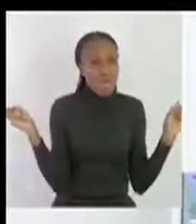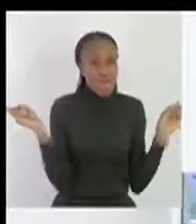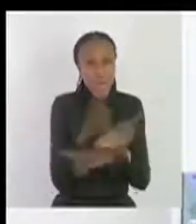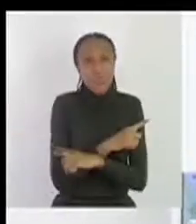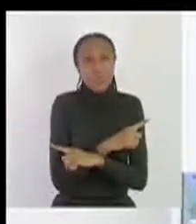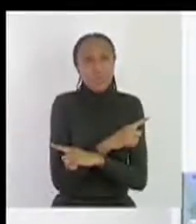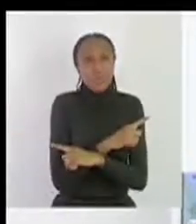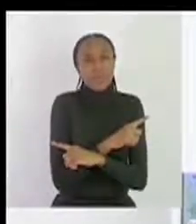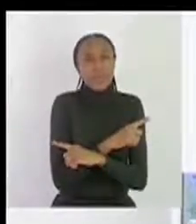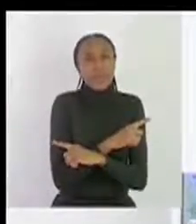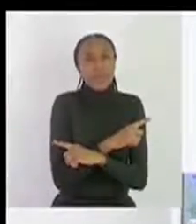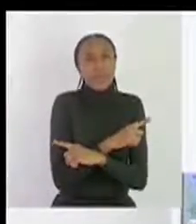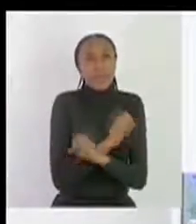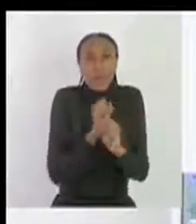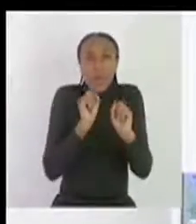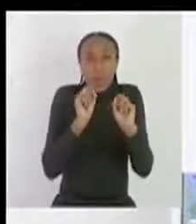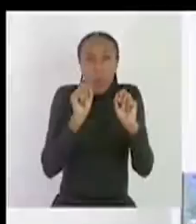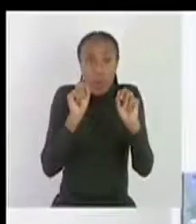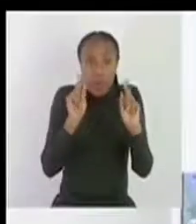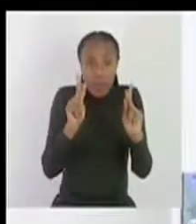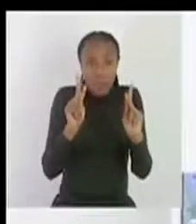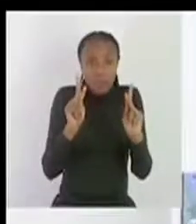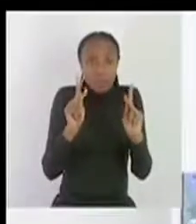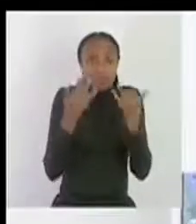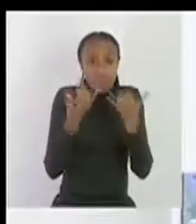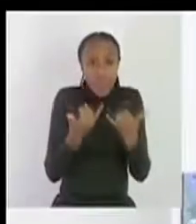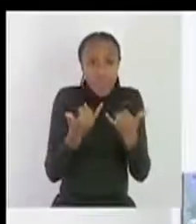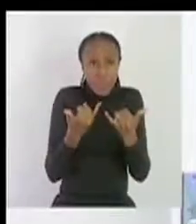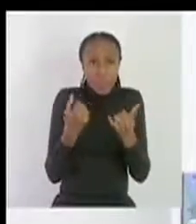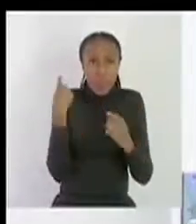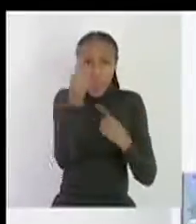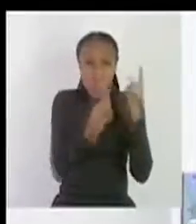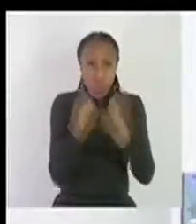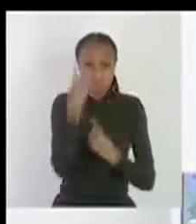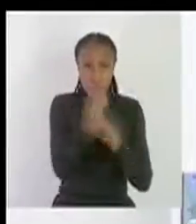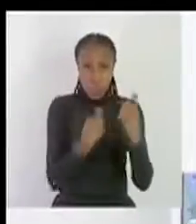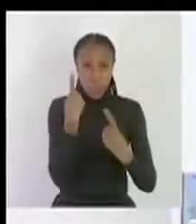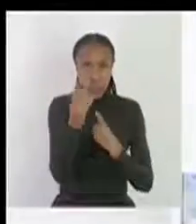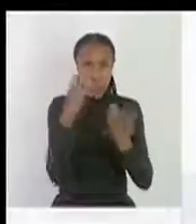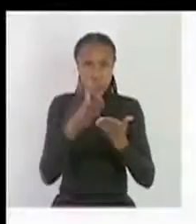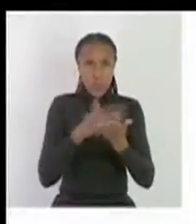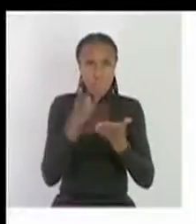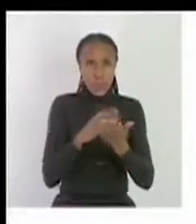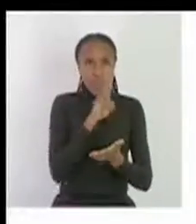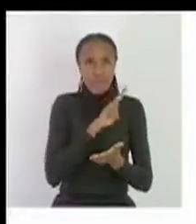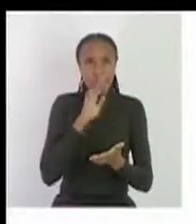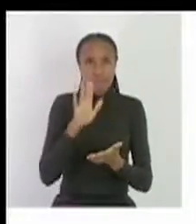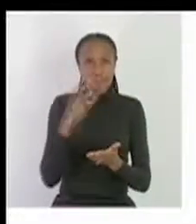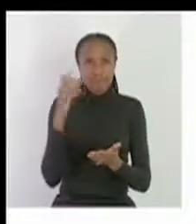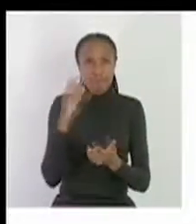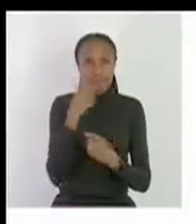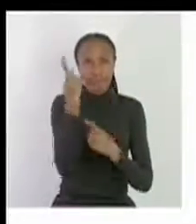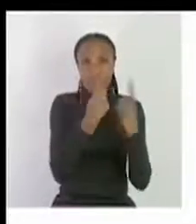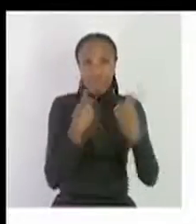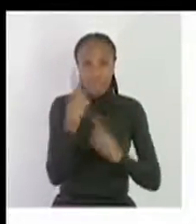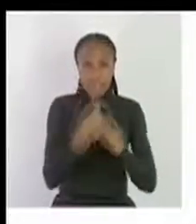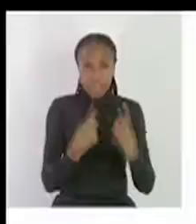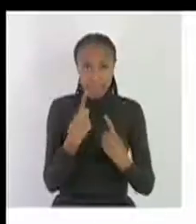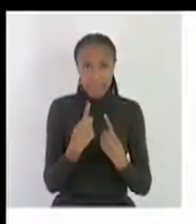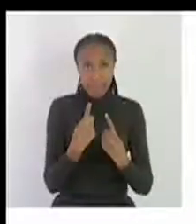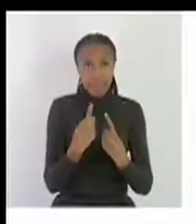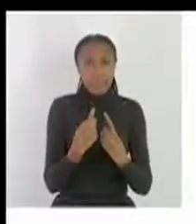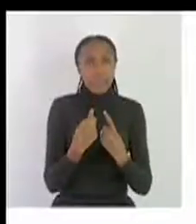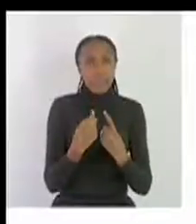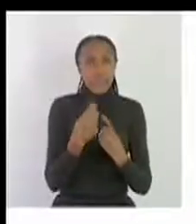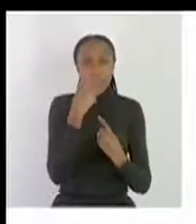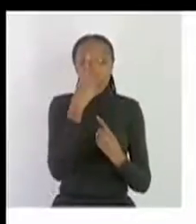before we call it a day i want us to go on page 25 where we are going to look